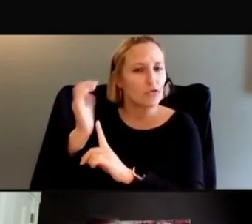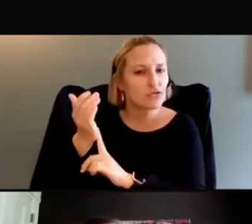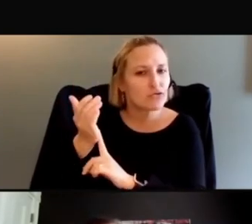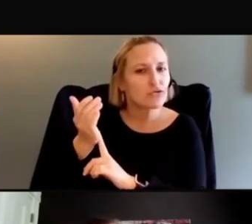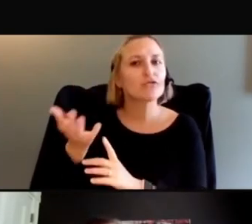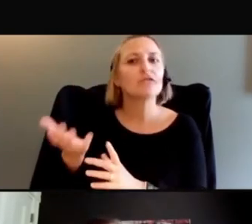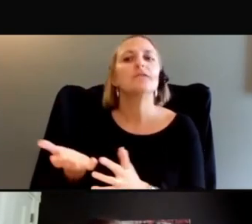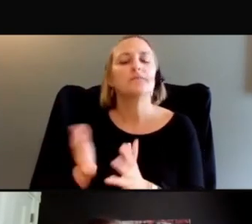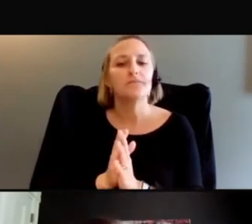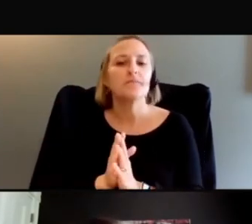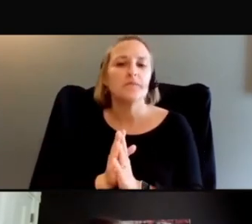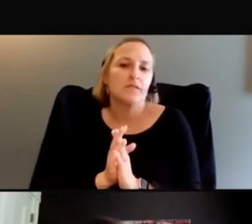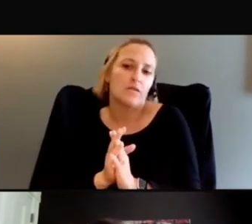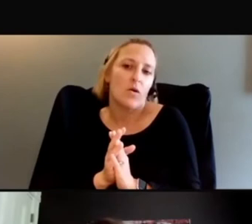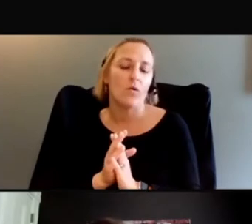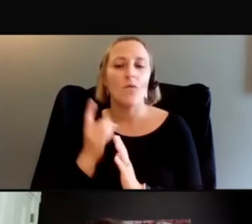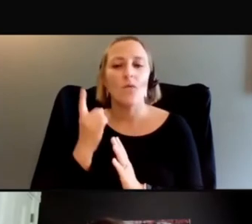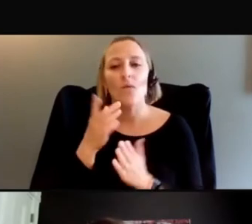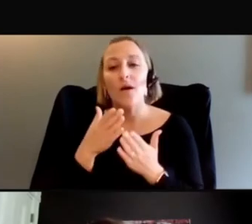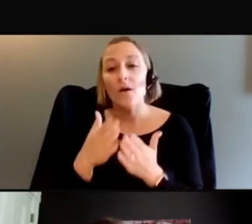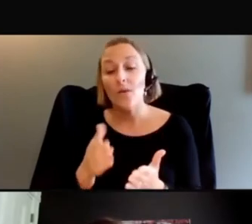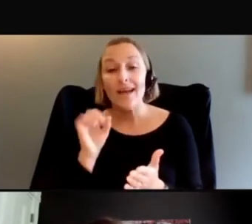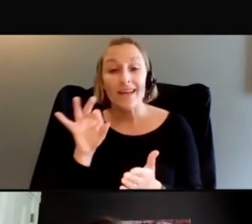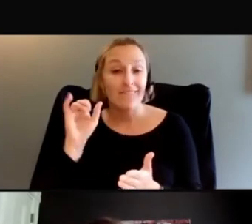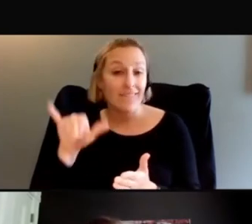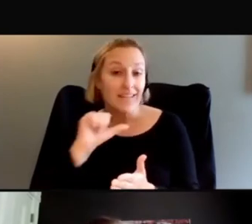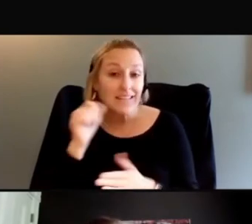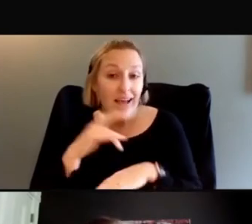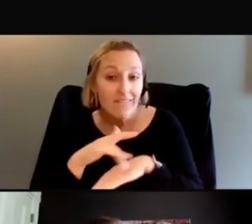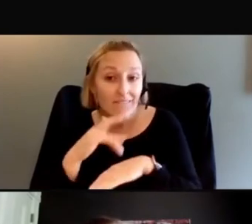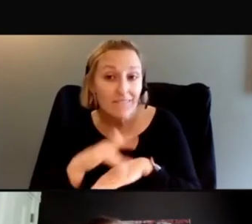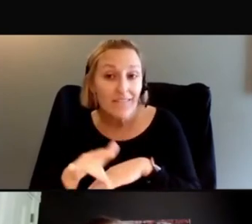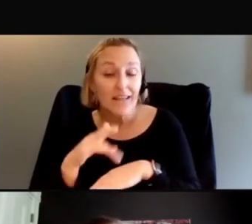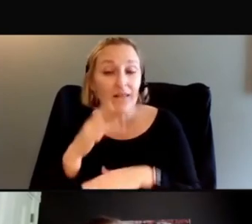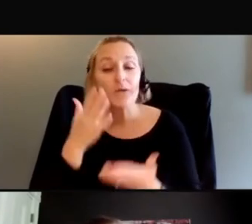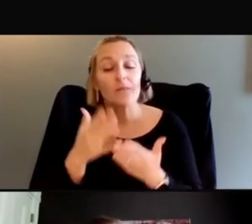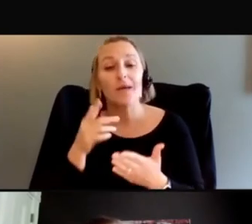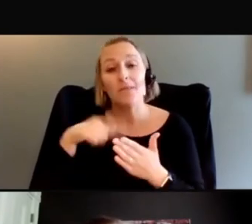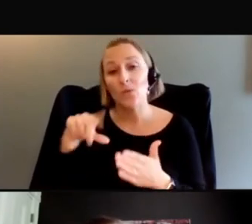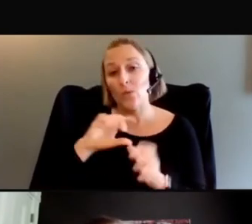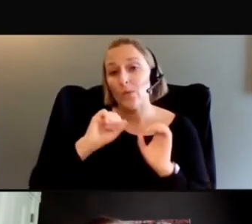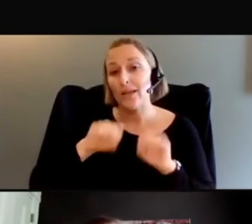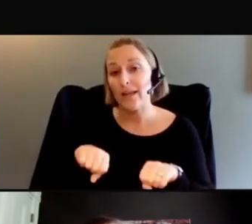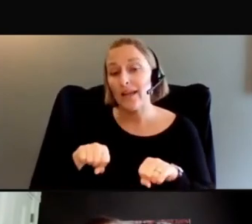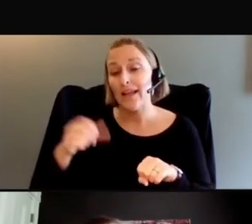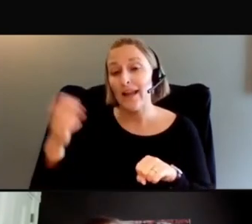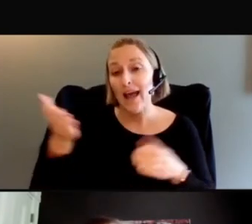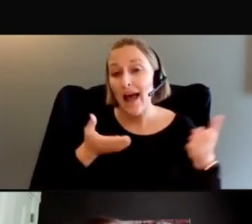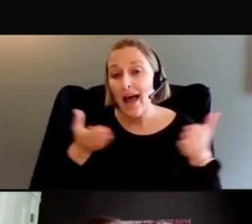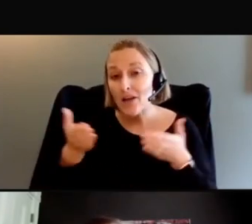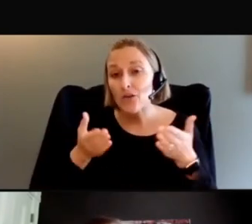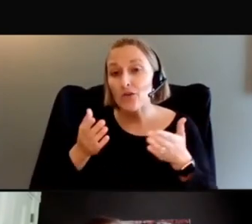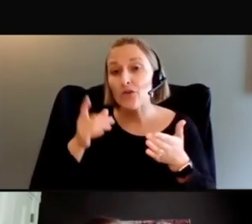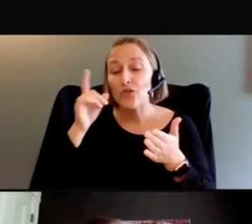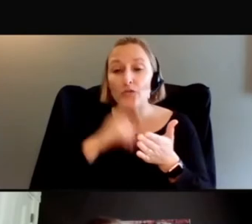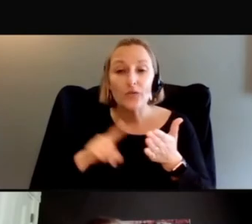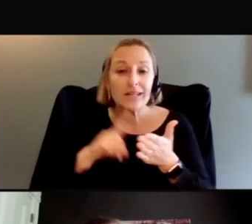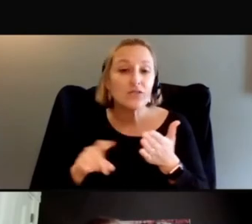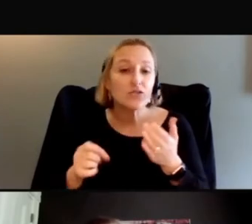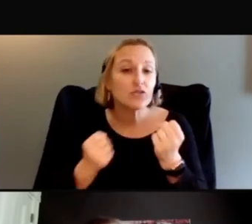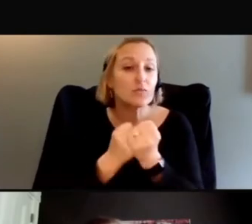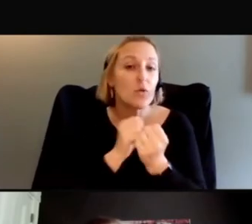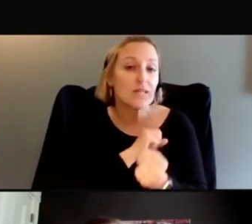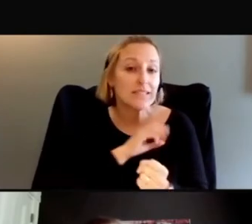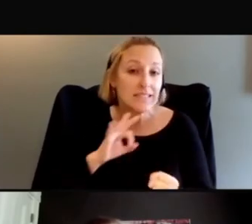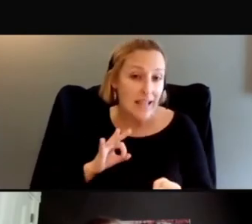So in, in one way, if that isn't available at sites, maybe hiring research support staff from